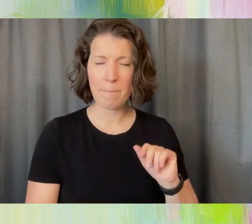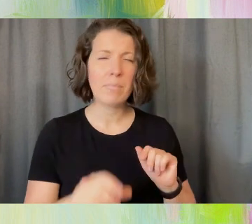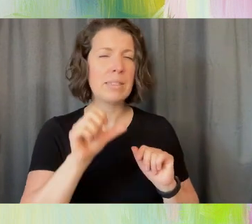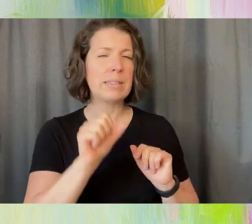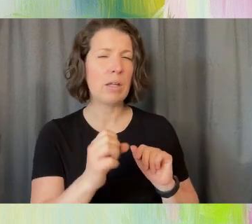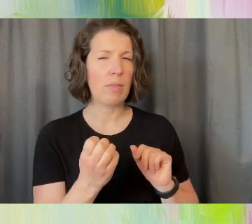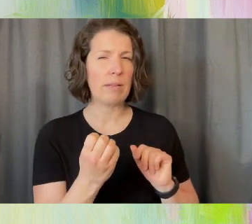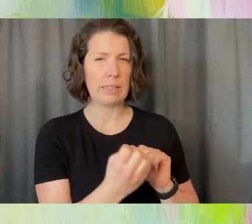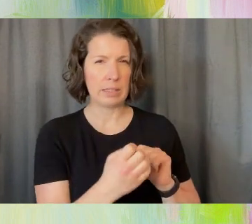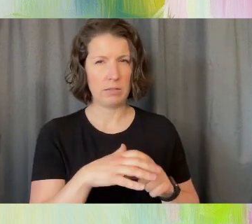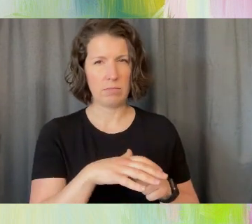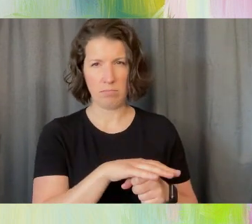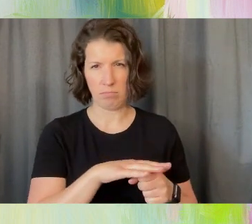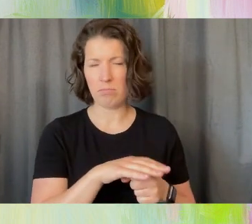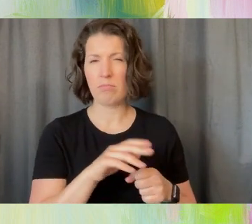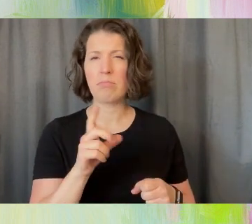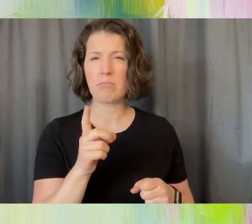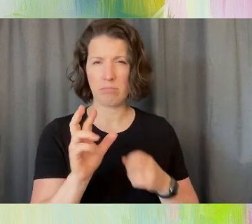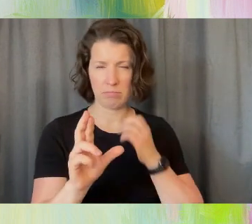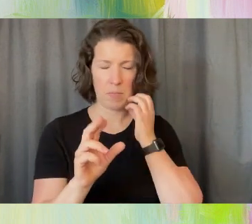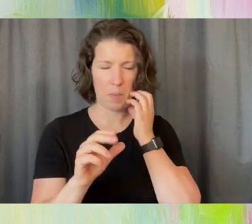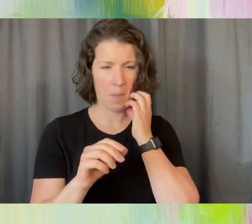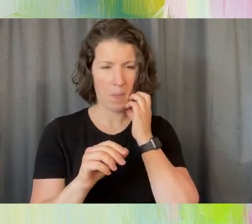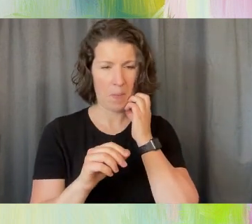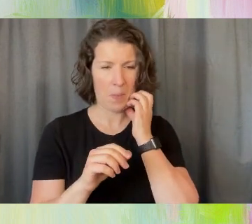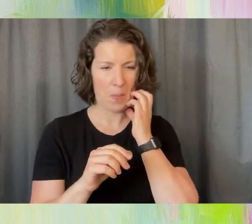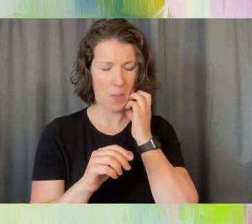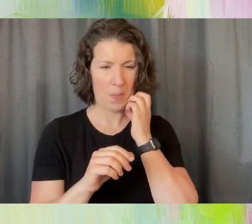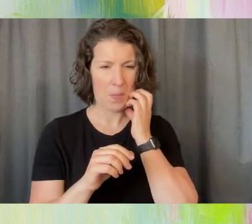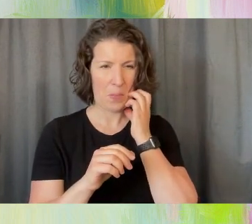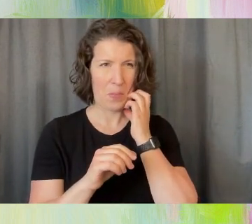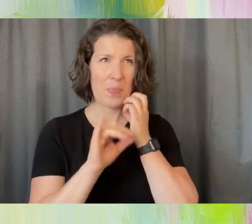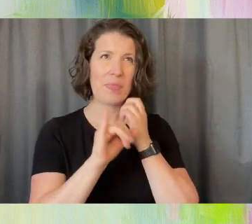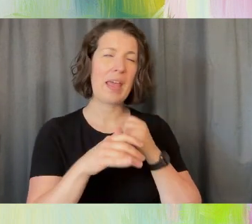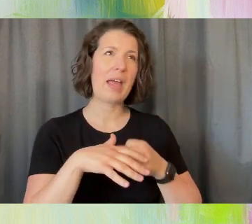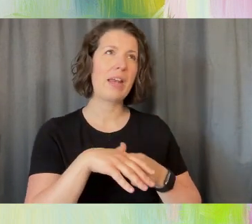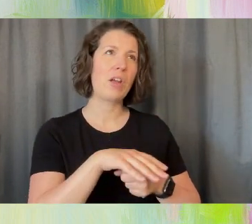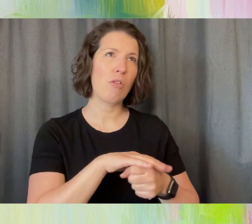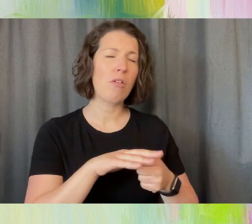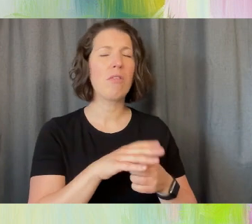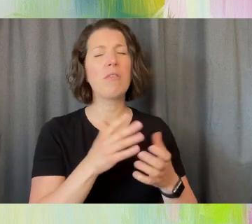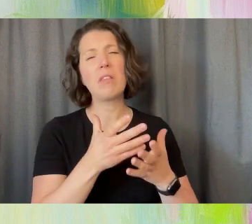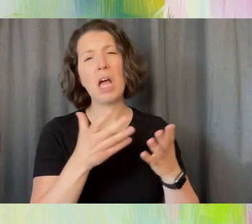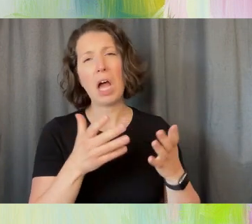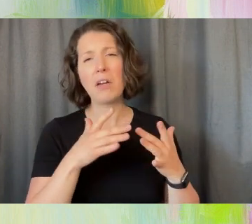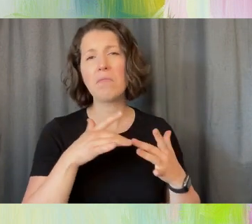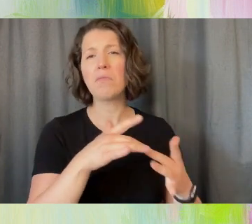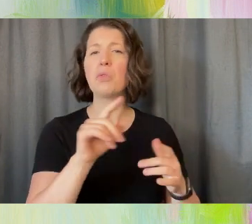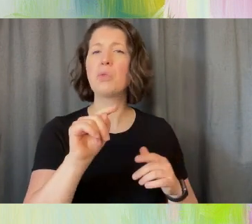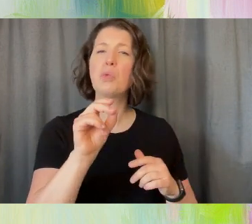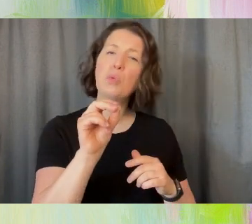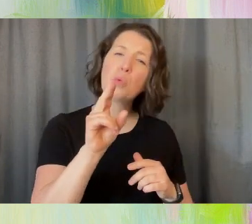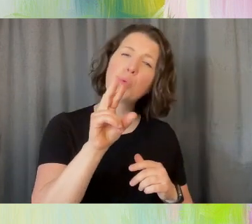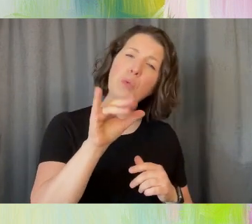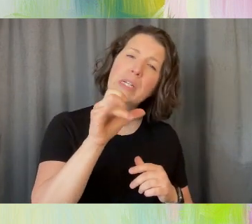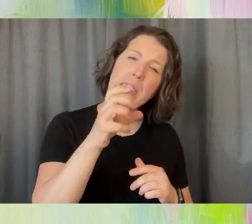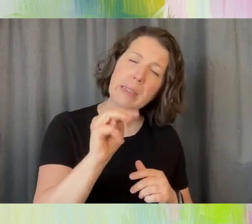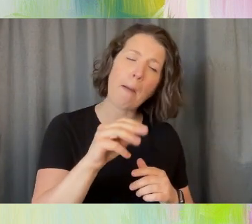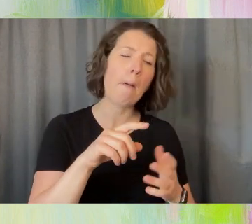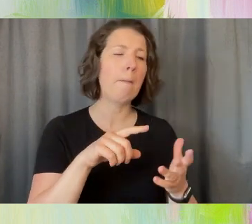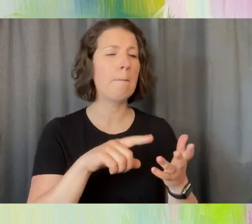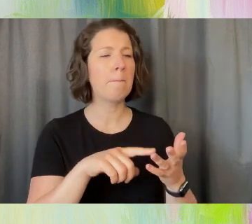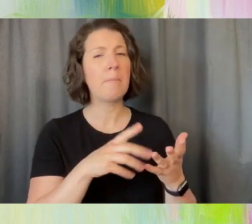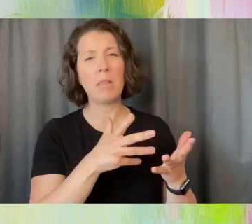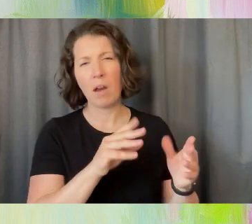the Dominican Republic. It's an area where there's a lot of tourism. It's a lot of movement, a lot